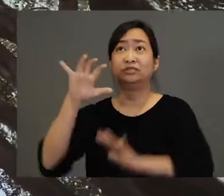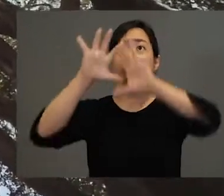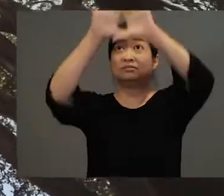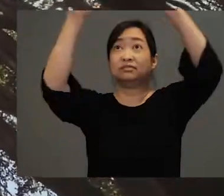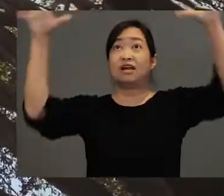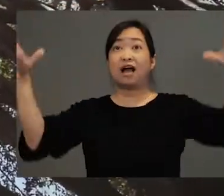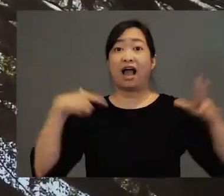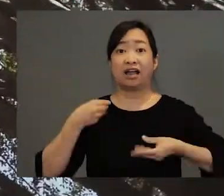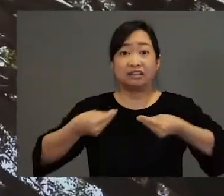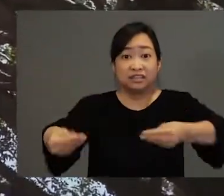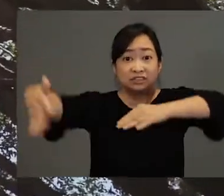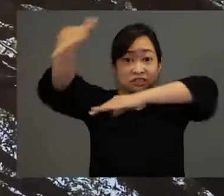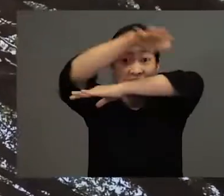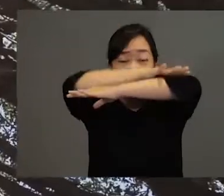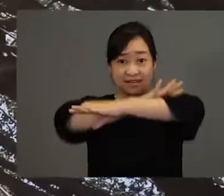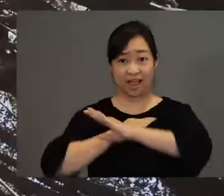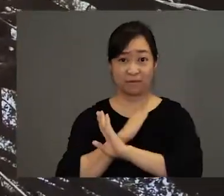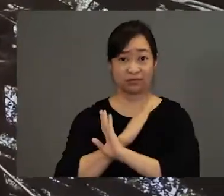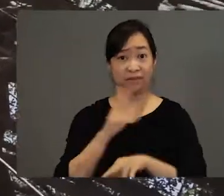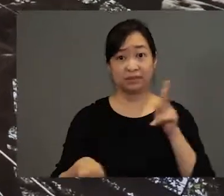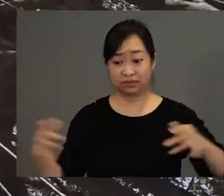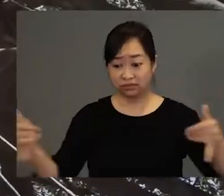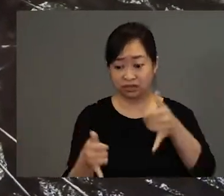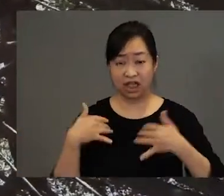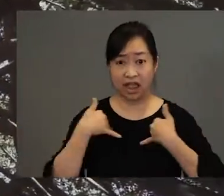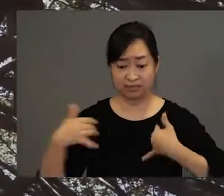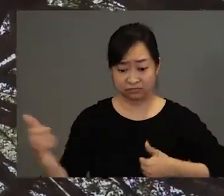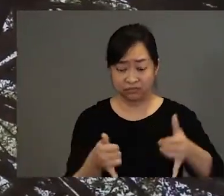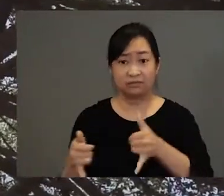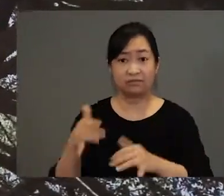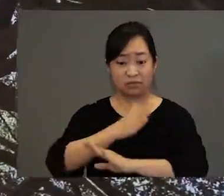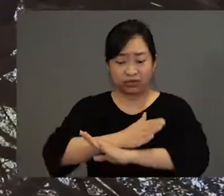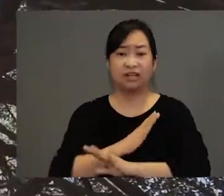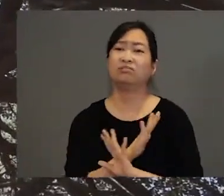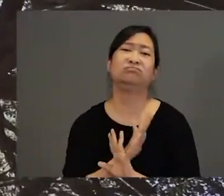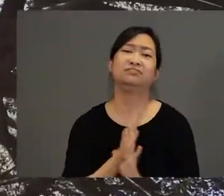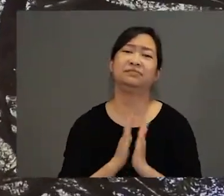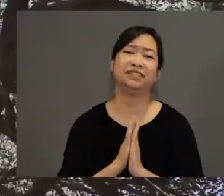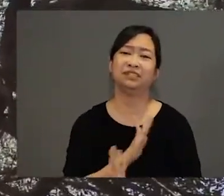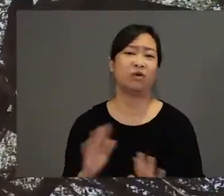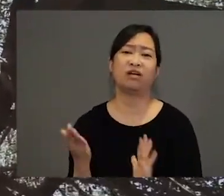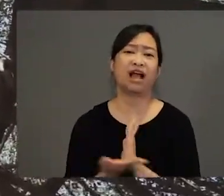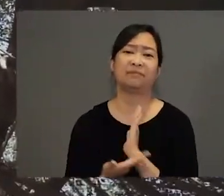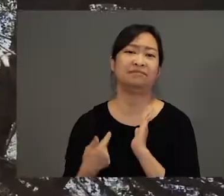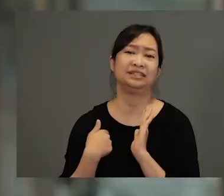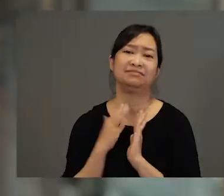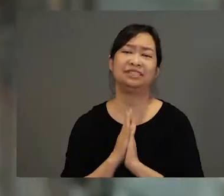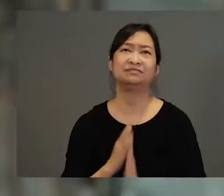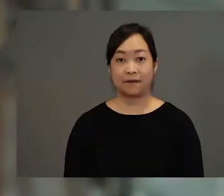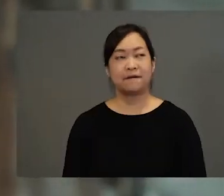I provide shade and shelter. I protect people and animals. Please don't cut me down.